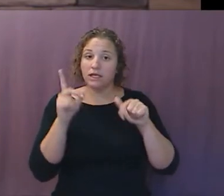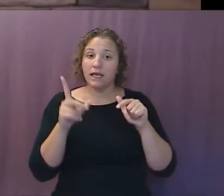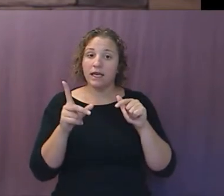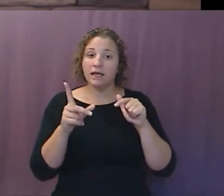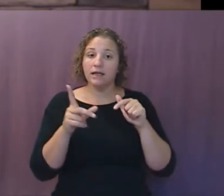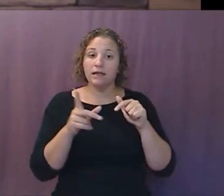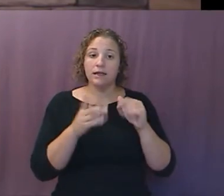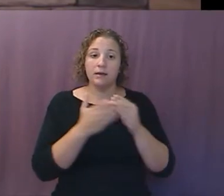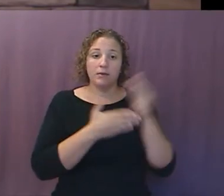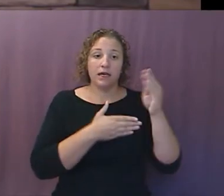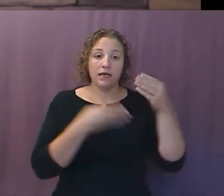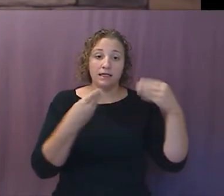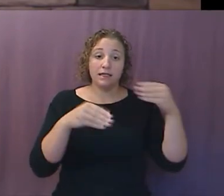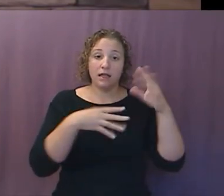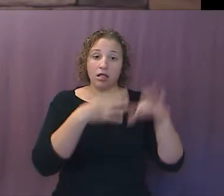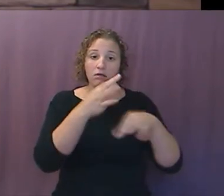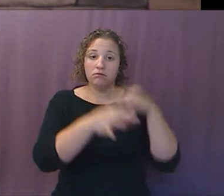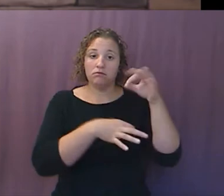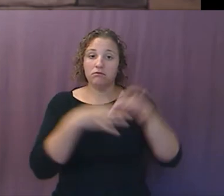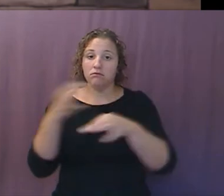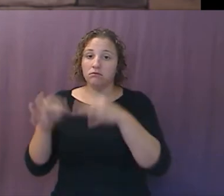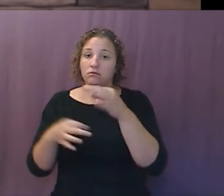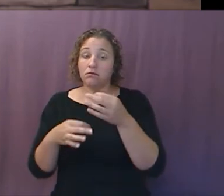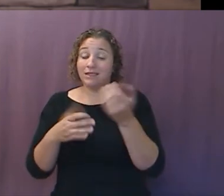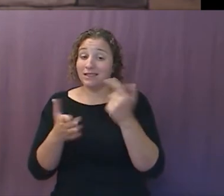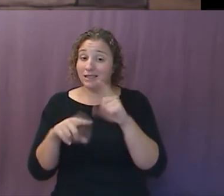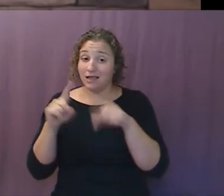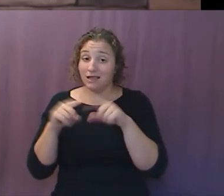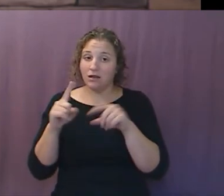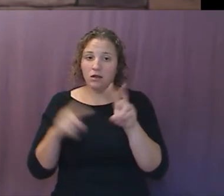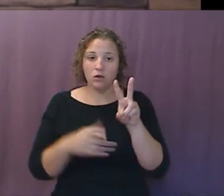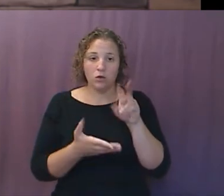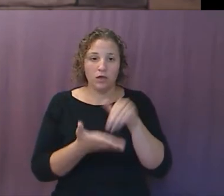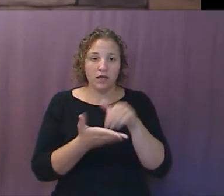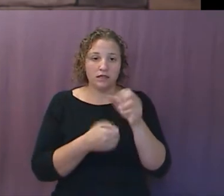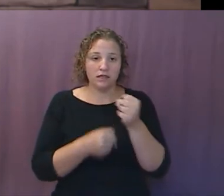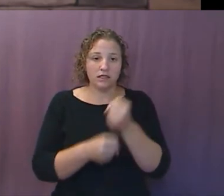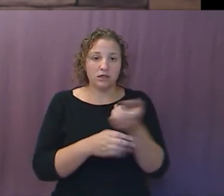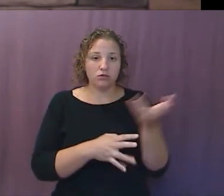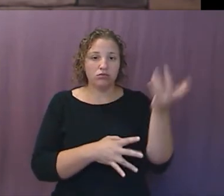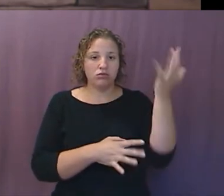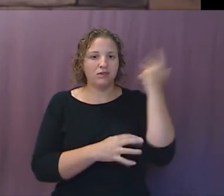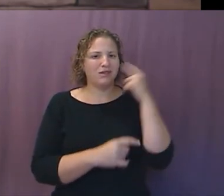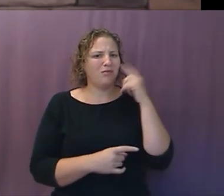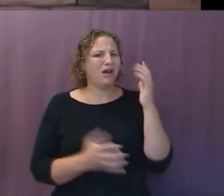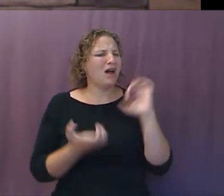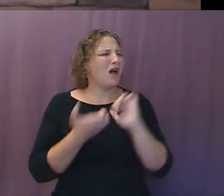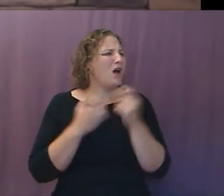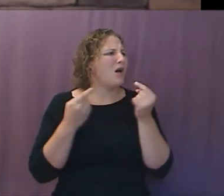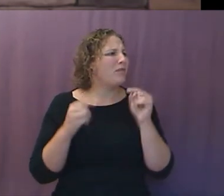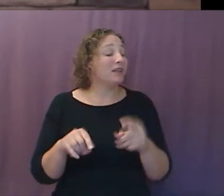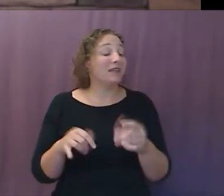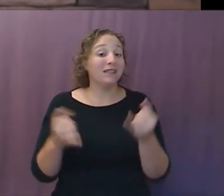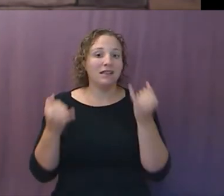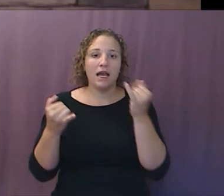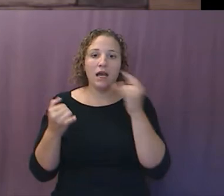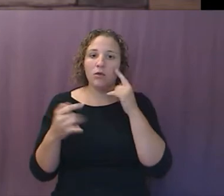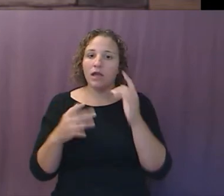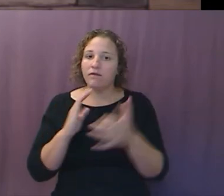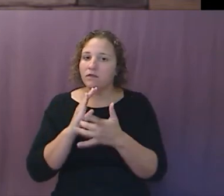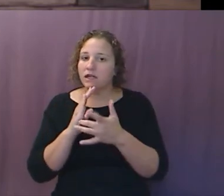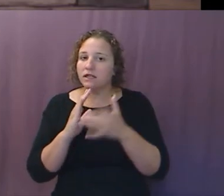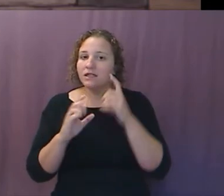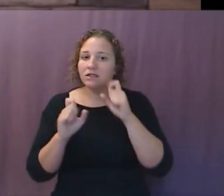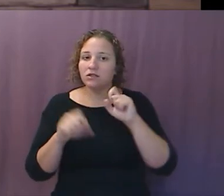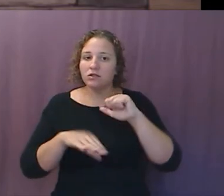2,000 years ago, that seemed otherworldly. Now in our generation, perhaps some of the satellites are already in orbit to bring it to